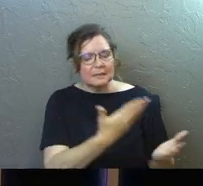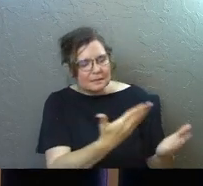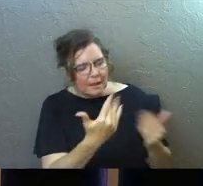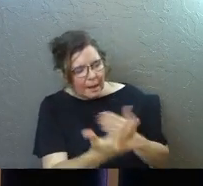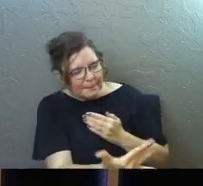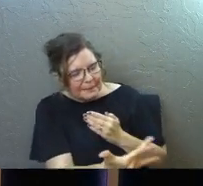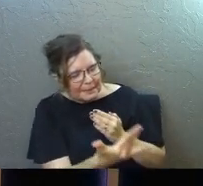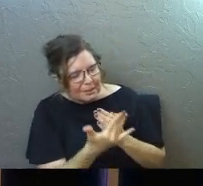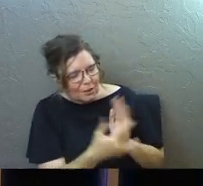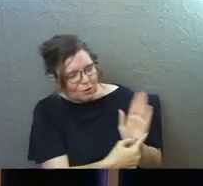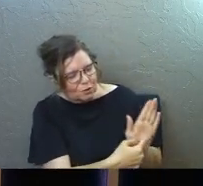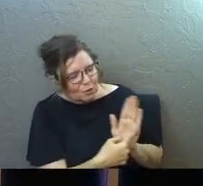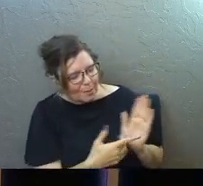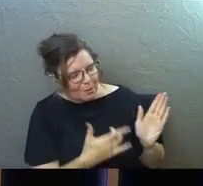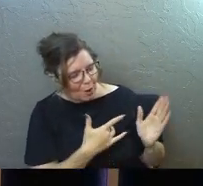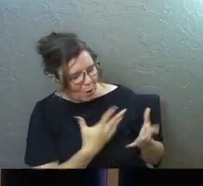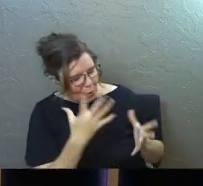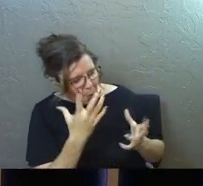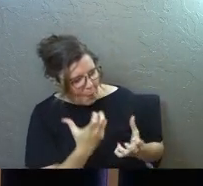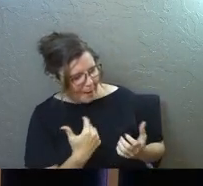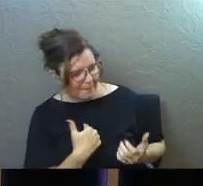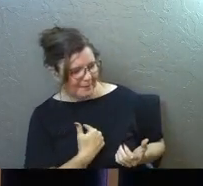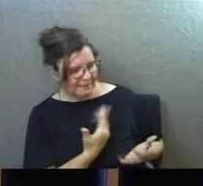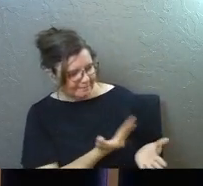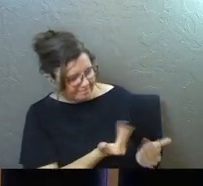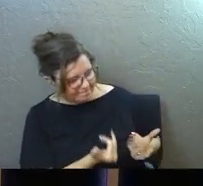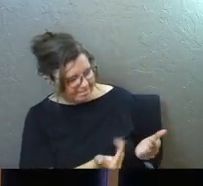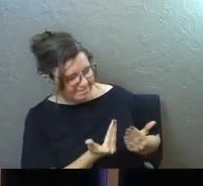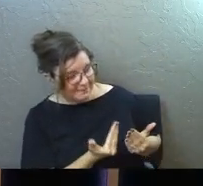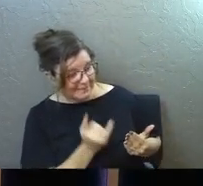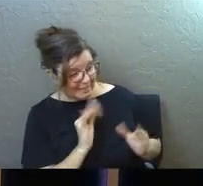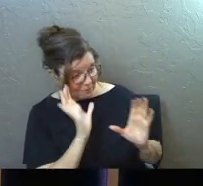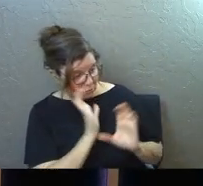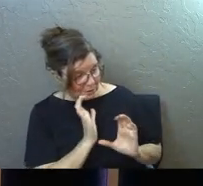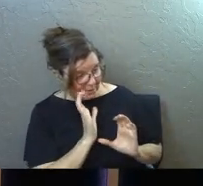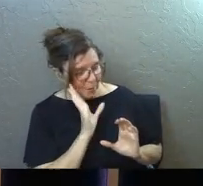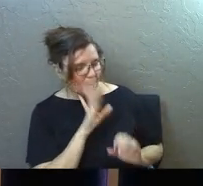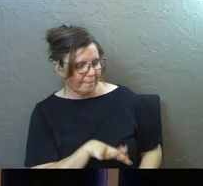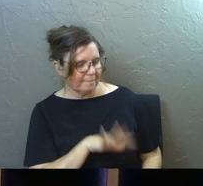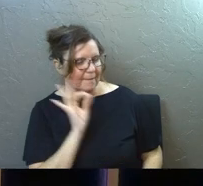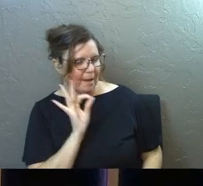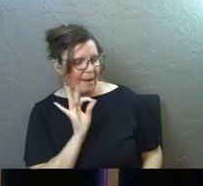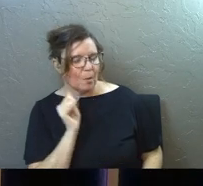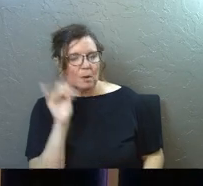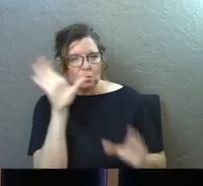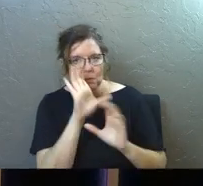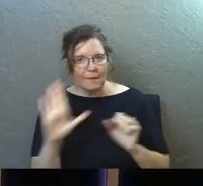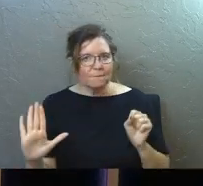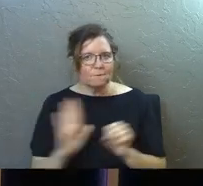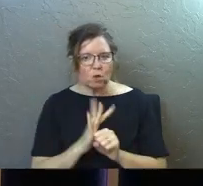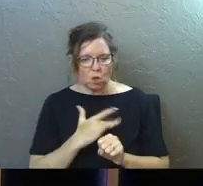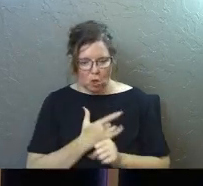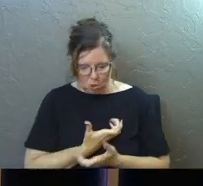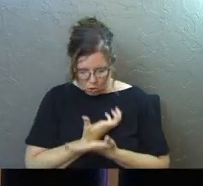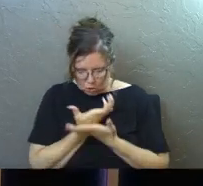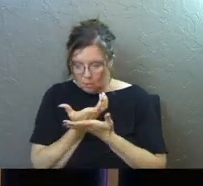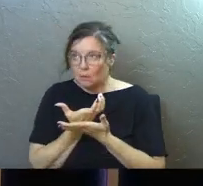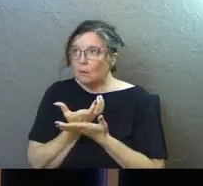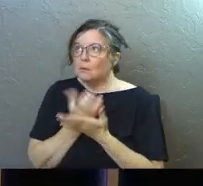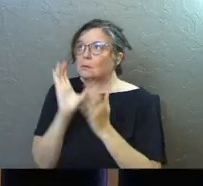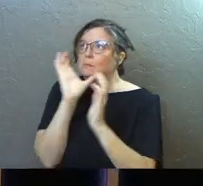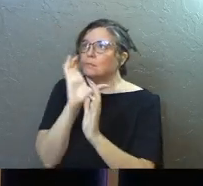come near and show me that your heart is to seek me. The scripture says you will seek me and find me when you seek after me with all of your heart.